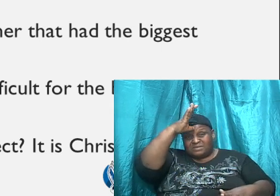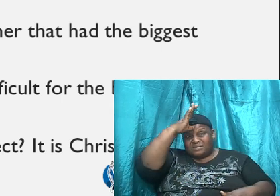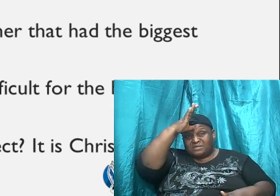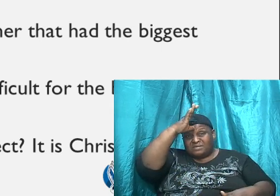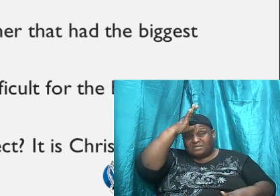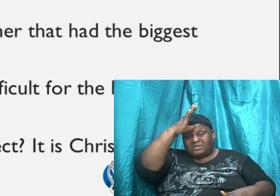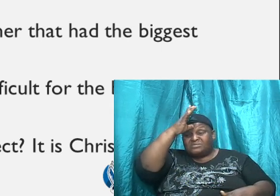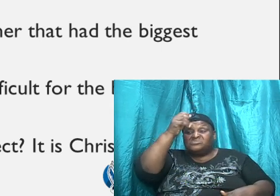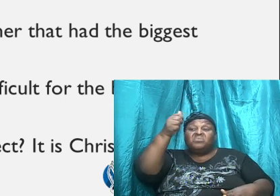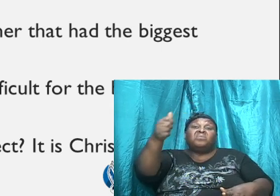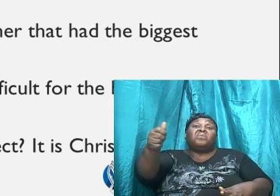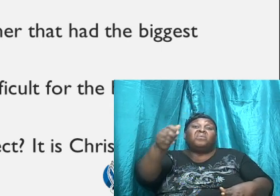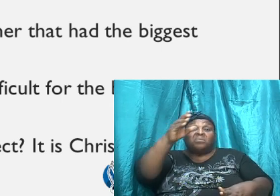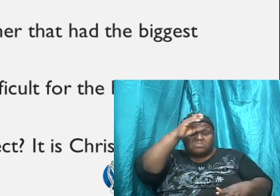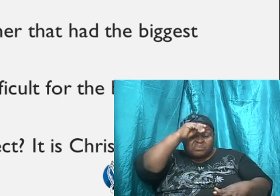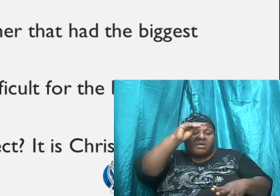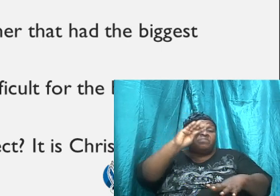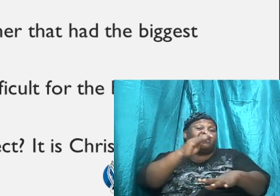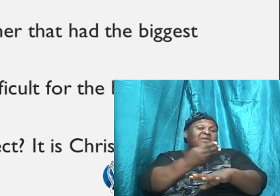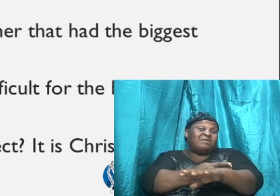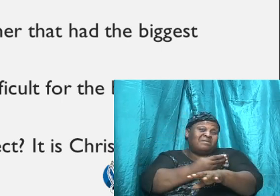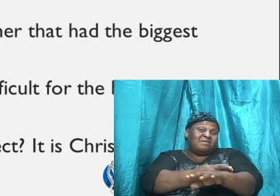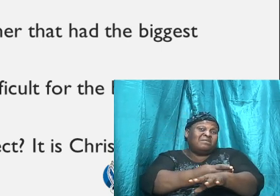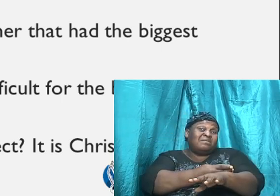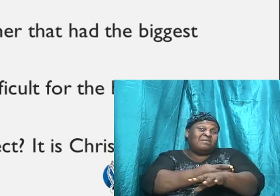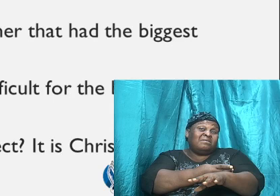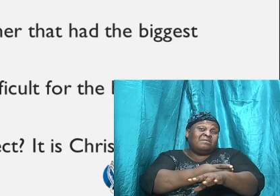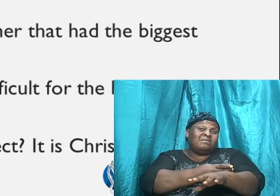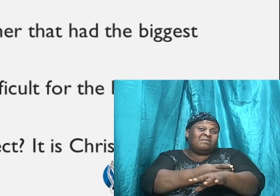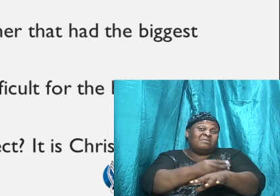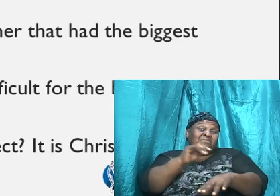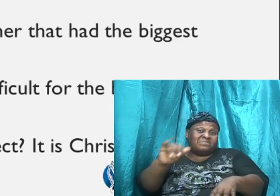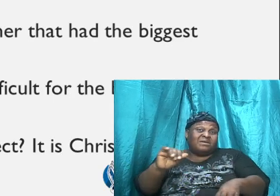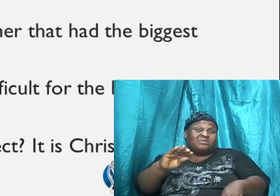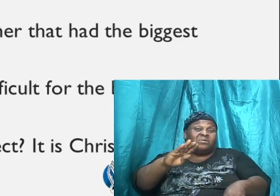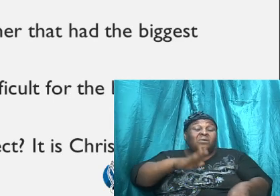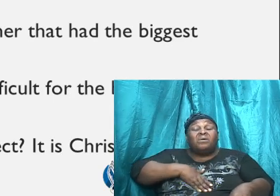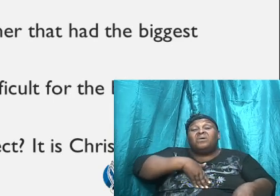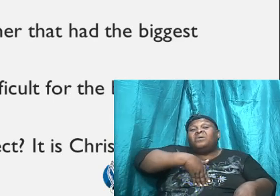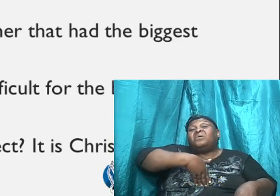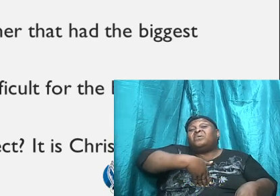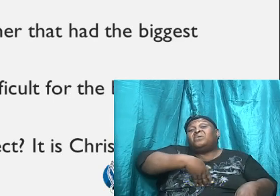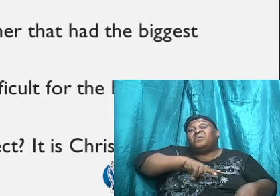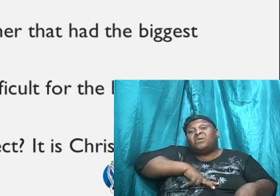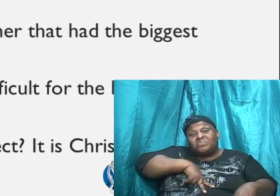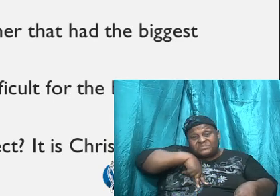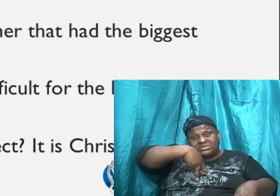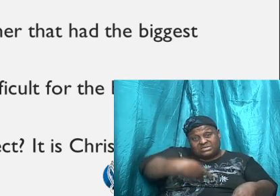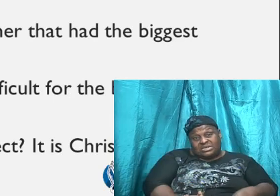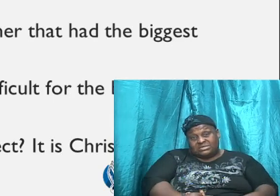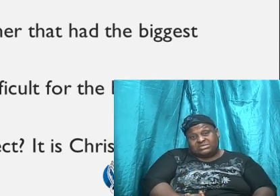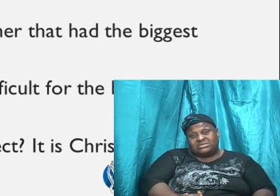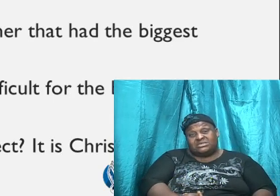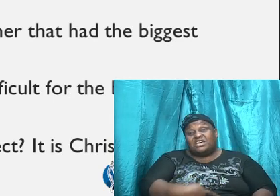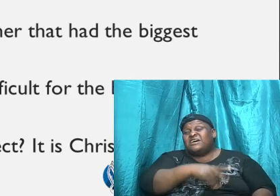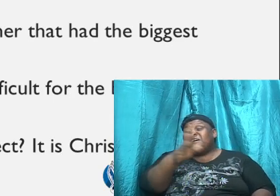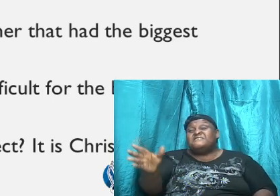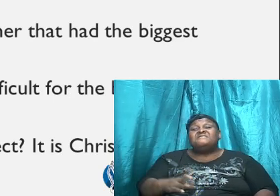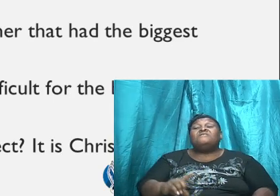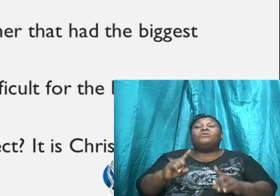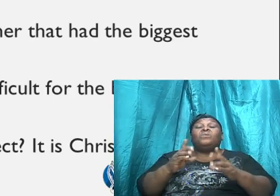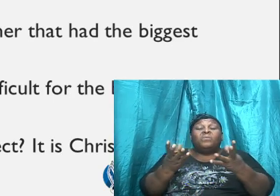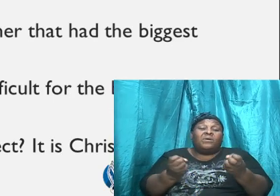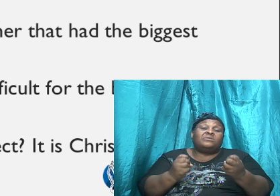brother that got upset, that didn't want to join in the party,